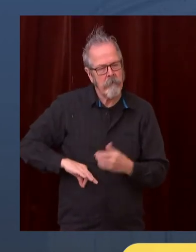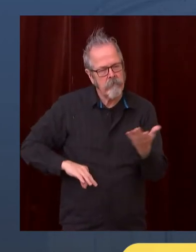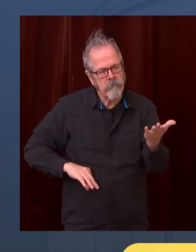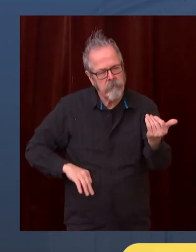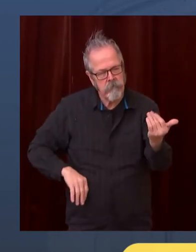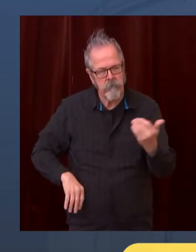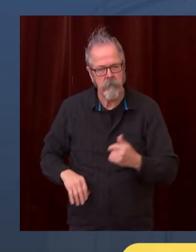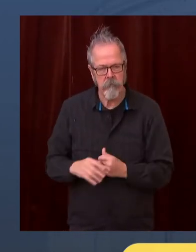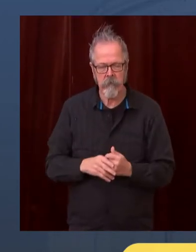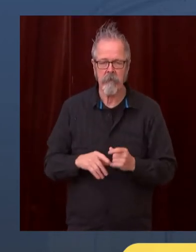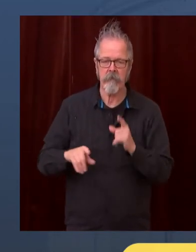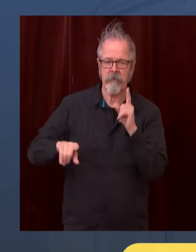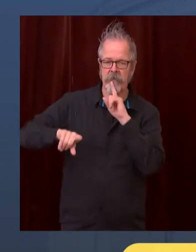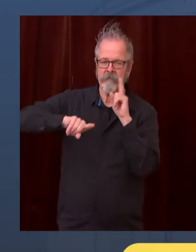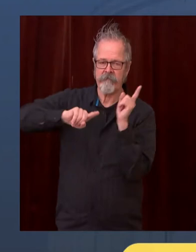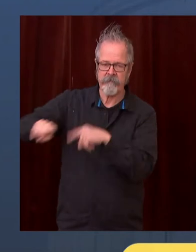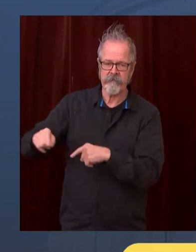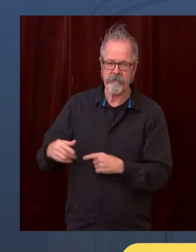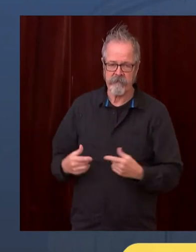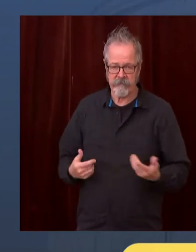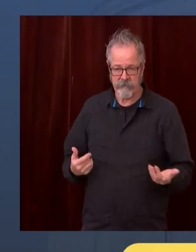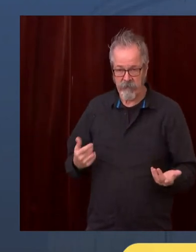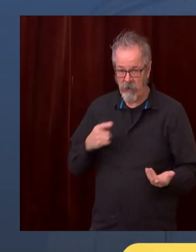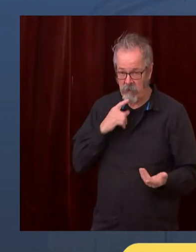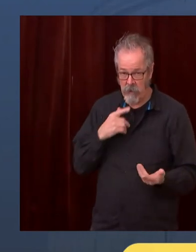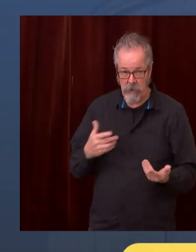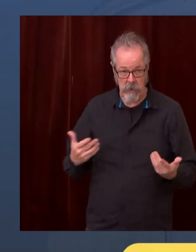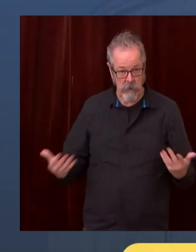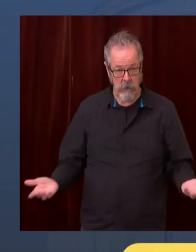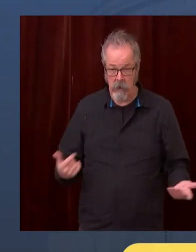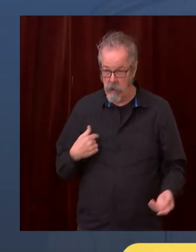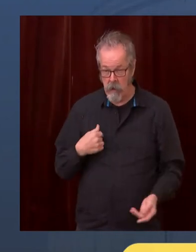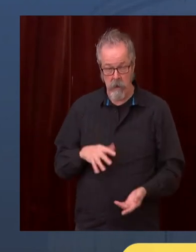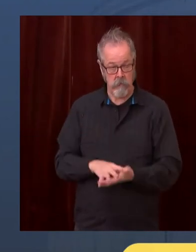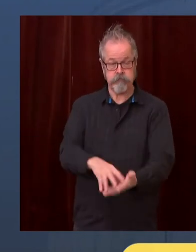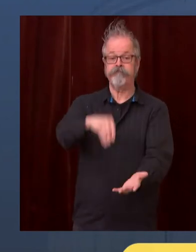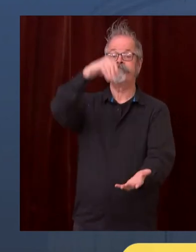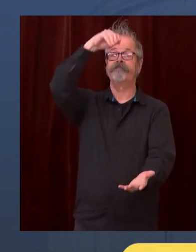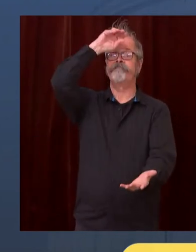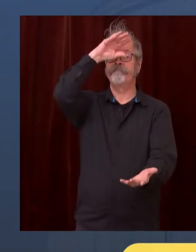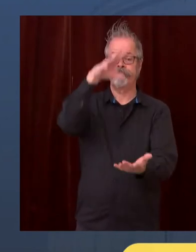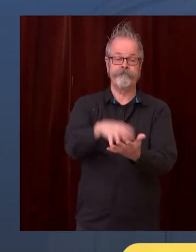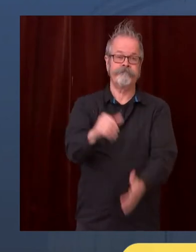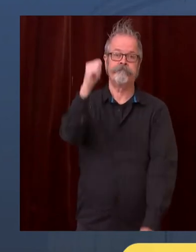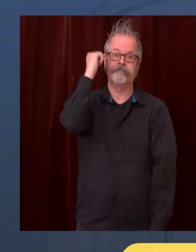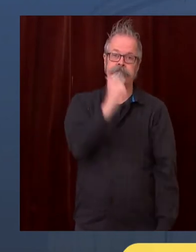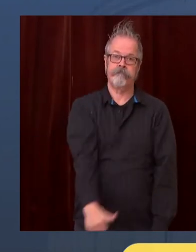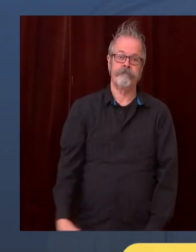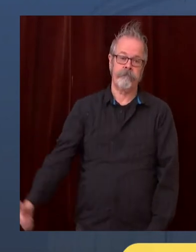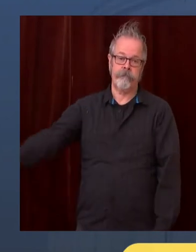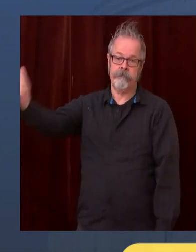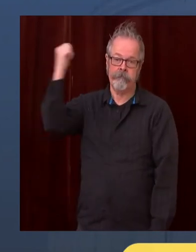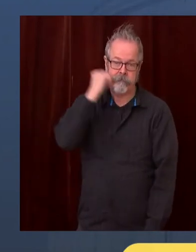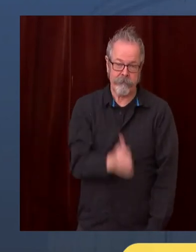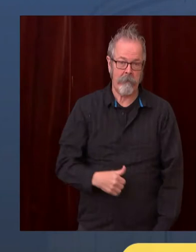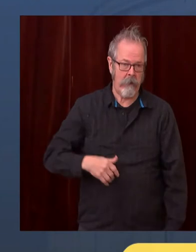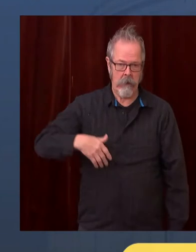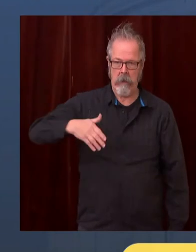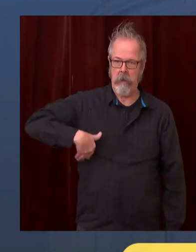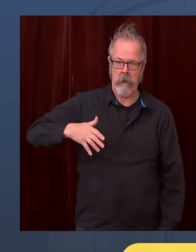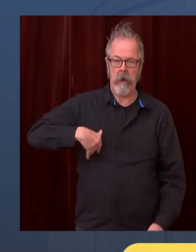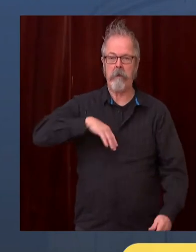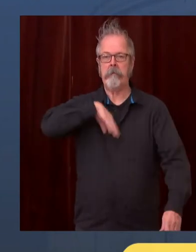century, we have learned so much. I will say that we fought successfully the first couple of waves, the March, April, and